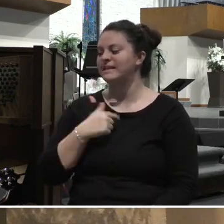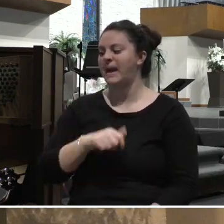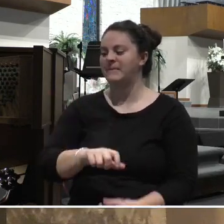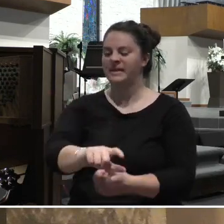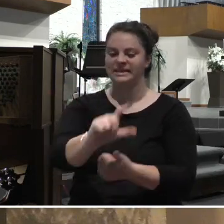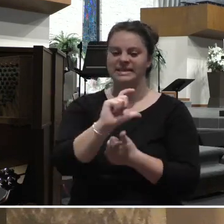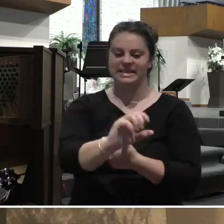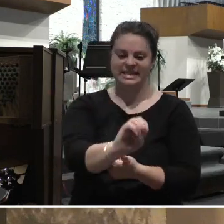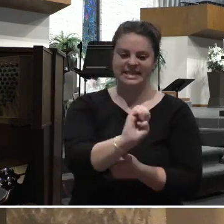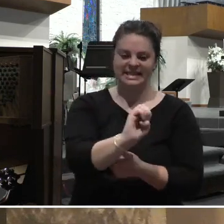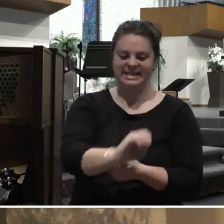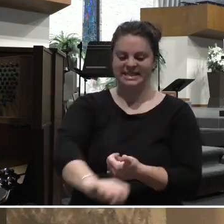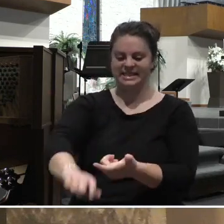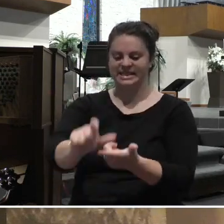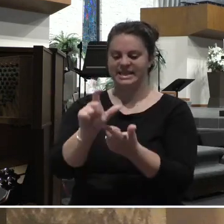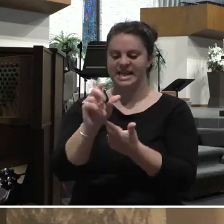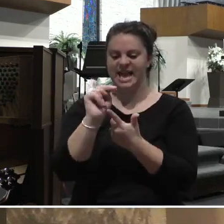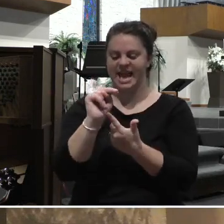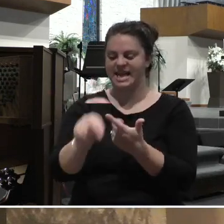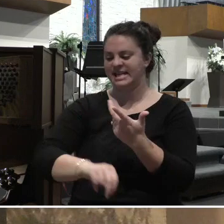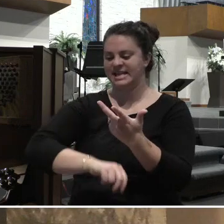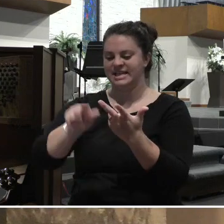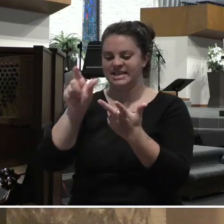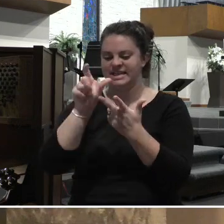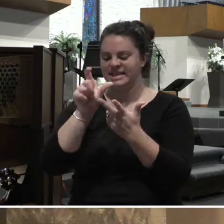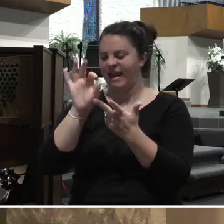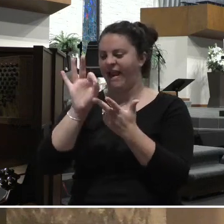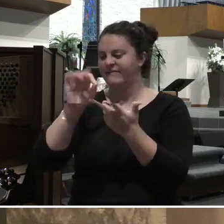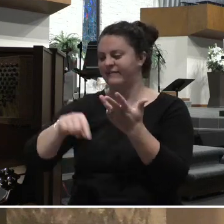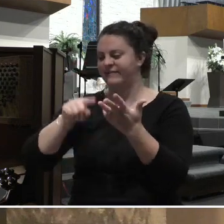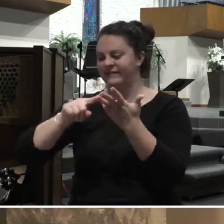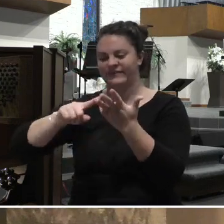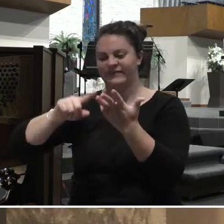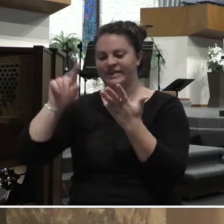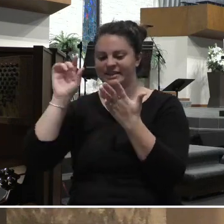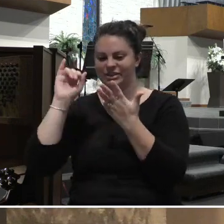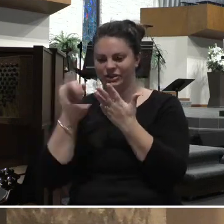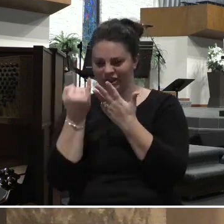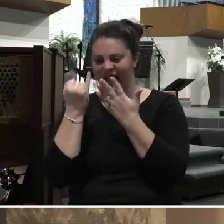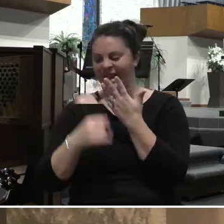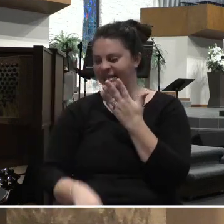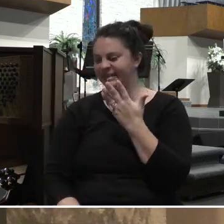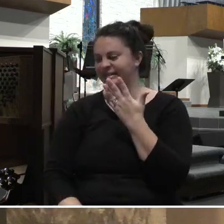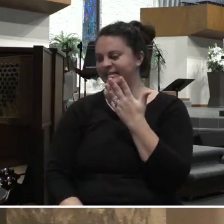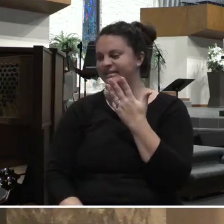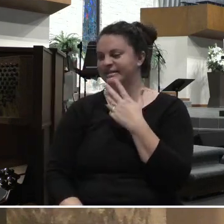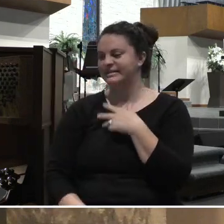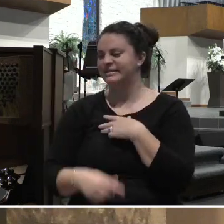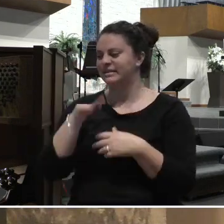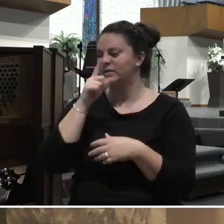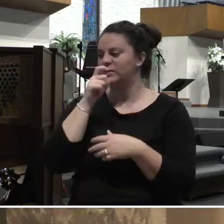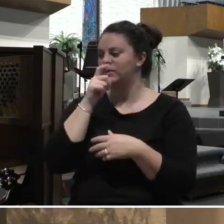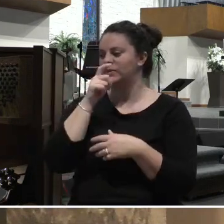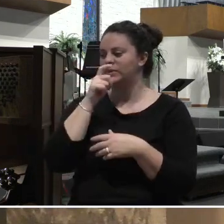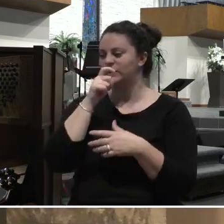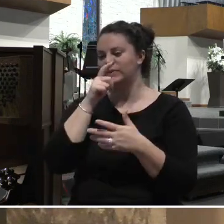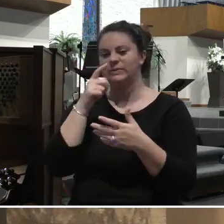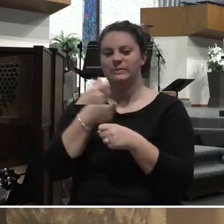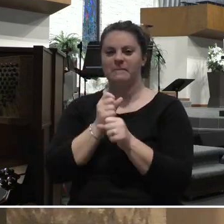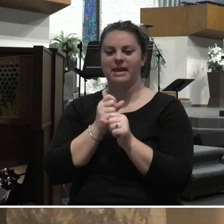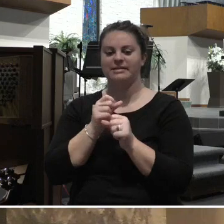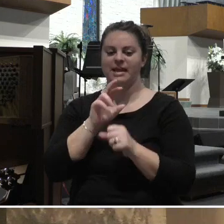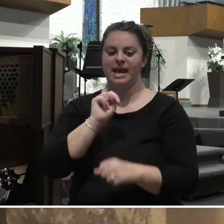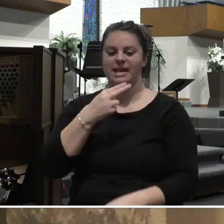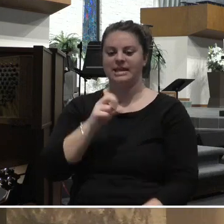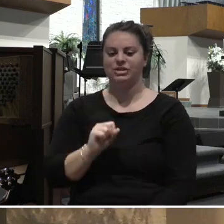so you know that I am indeed industrious. And so which one does God like most? Who makes the NHS? The National Heavenly